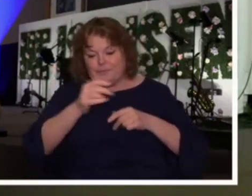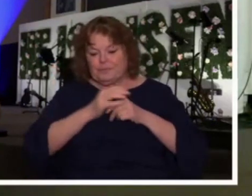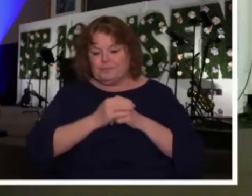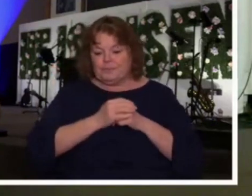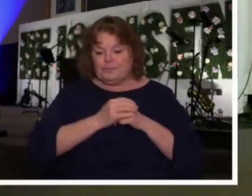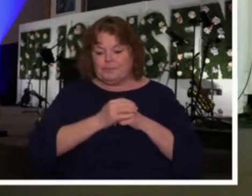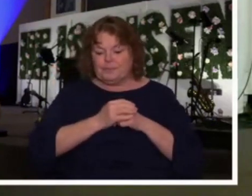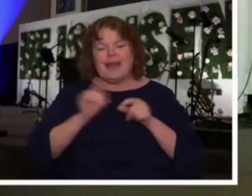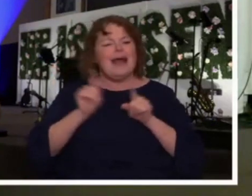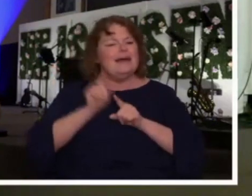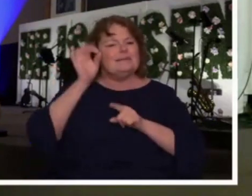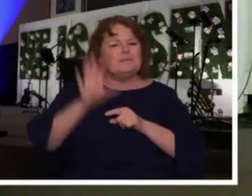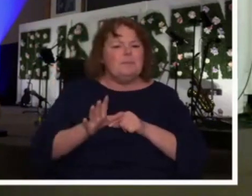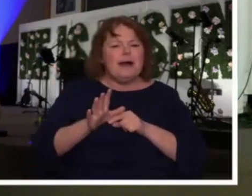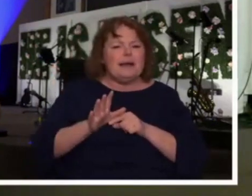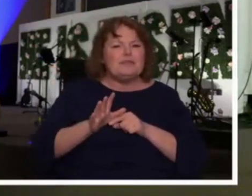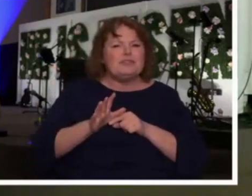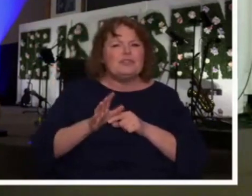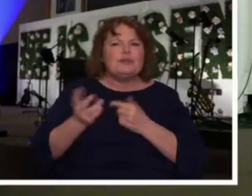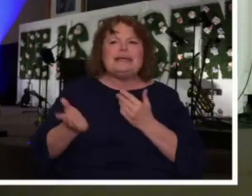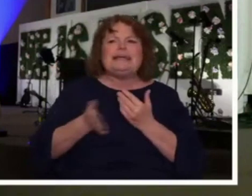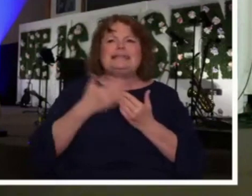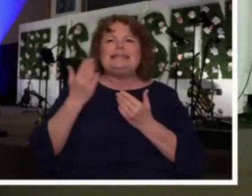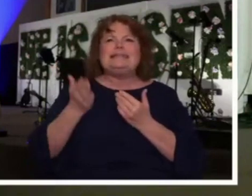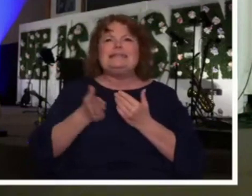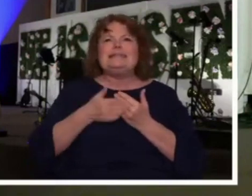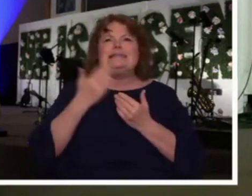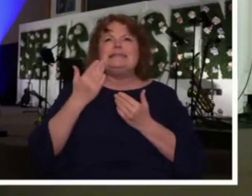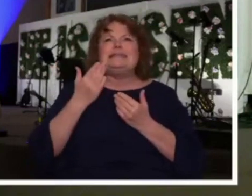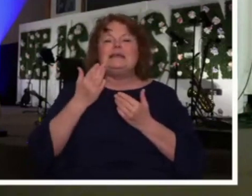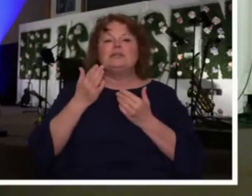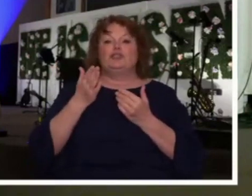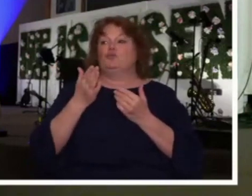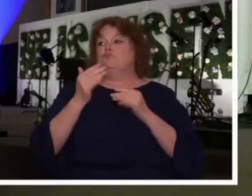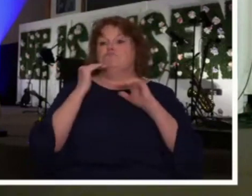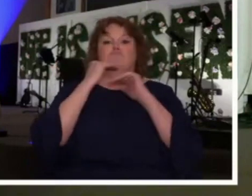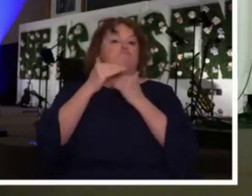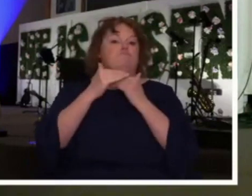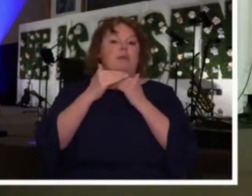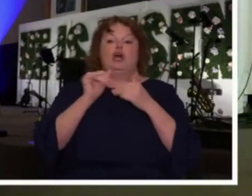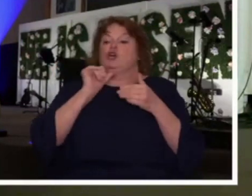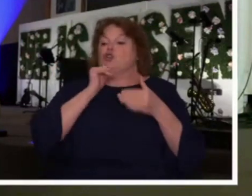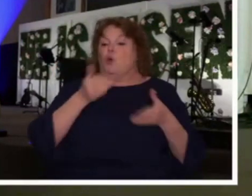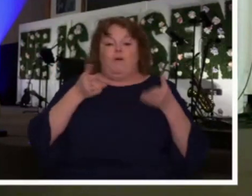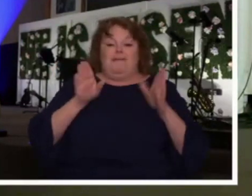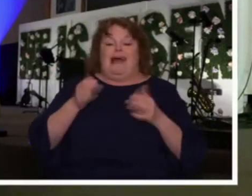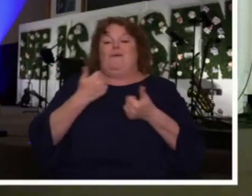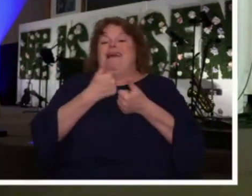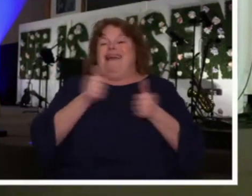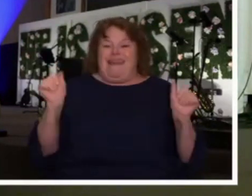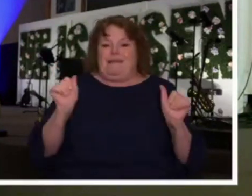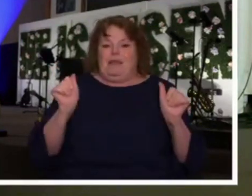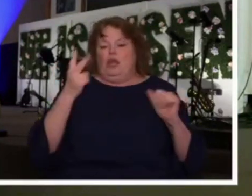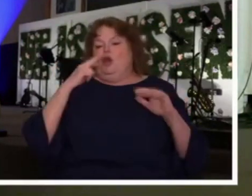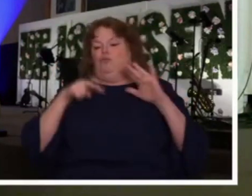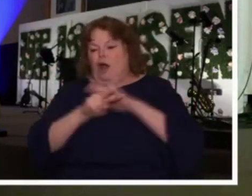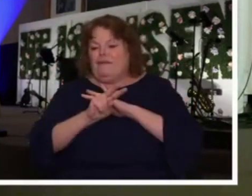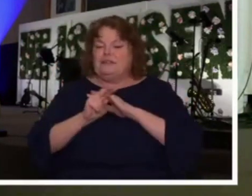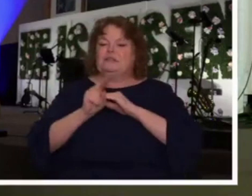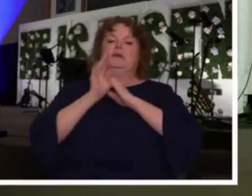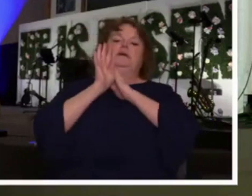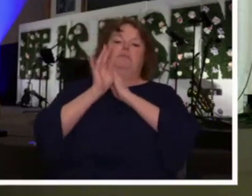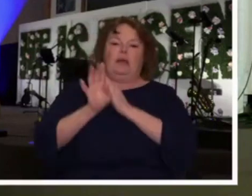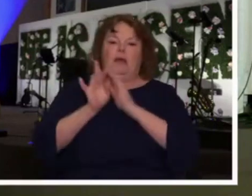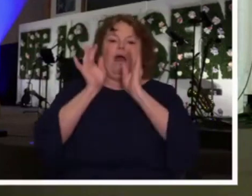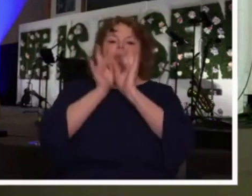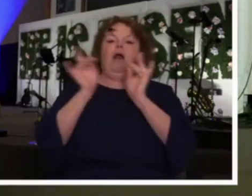pastor's standpoint to just not allow anything to happen rather than having to test it, hold, and avoid. It requires